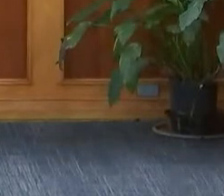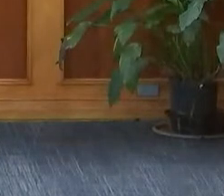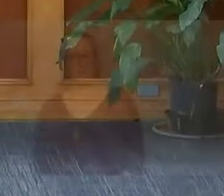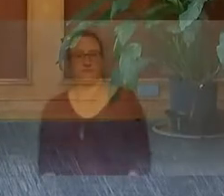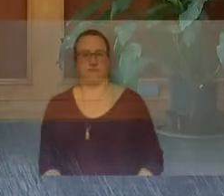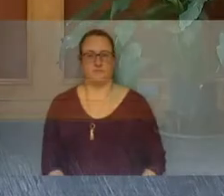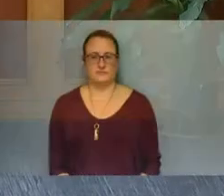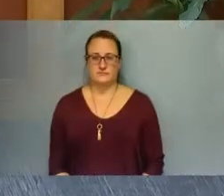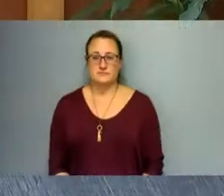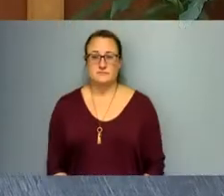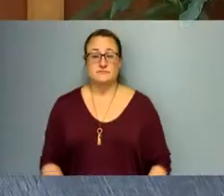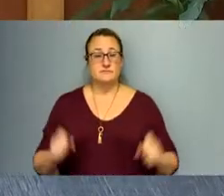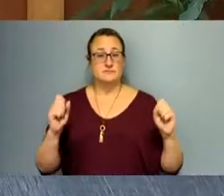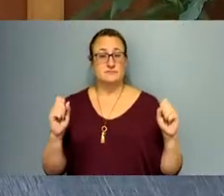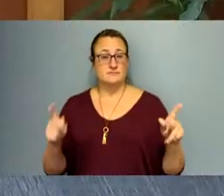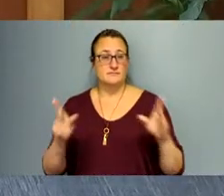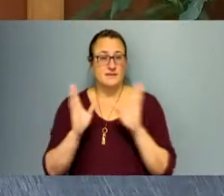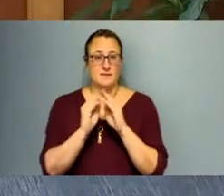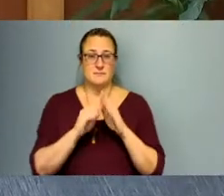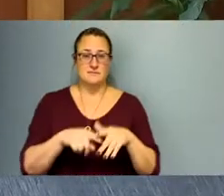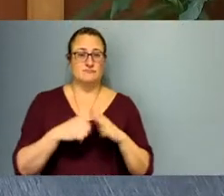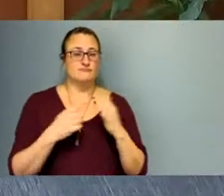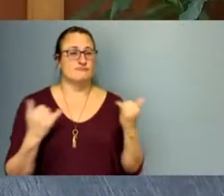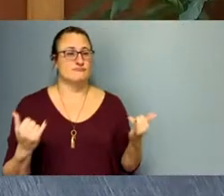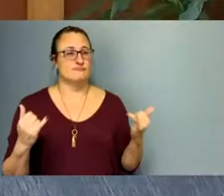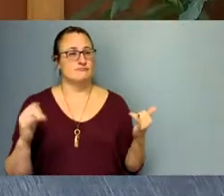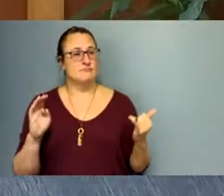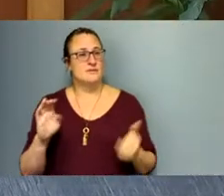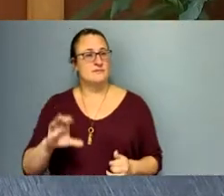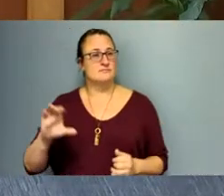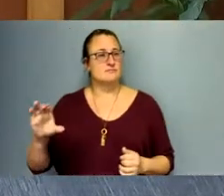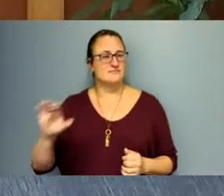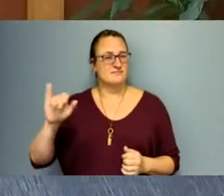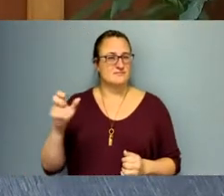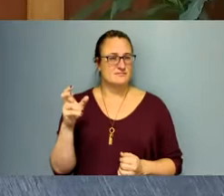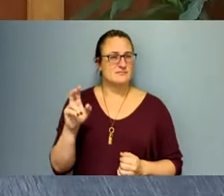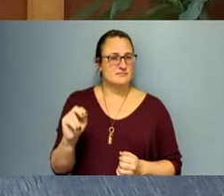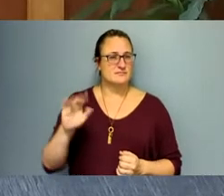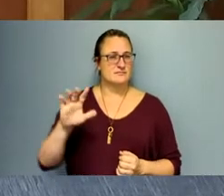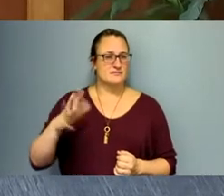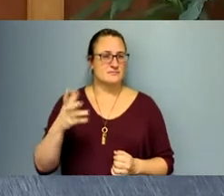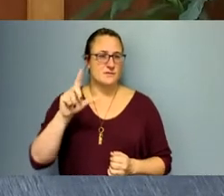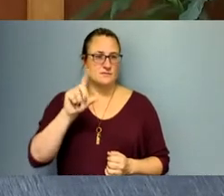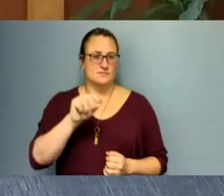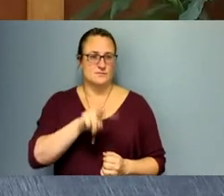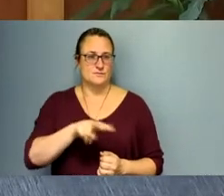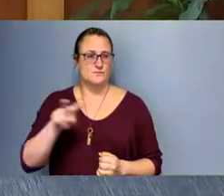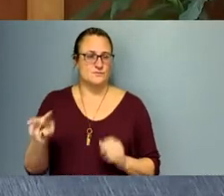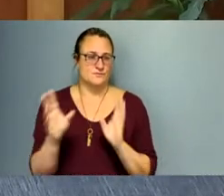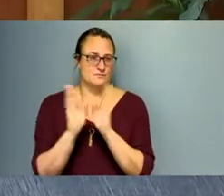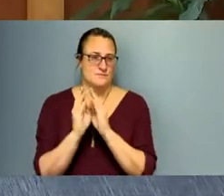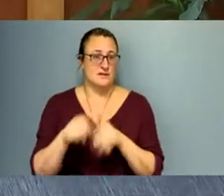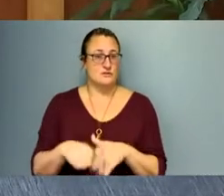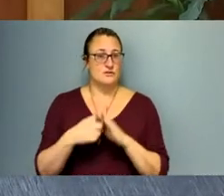I call this meeting to order of the Bucks County Commissioners, January 5th, 2022 meeting and ask that we begin with the Pledge of Allegiance.